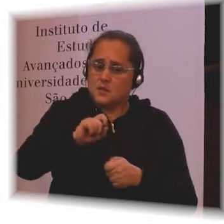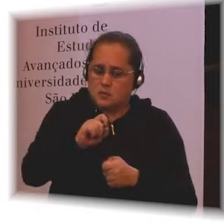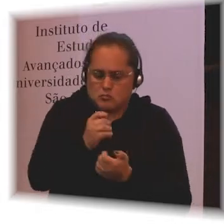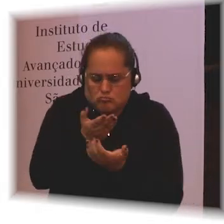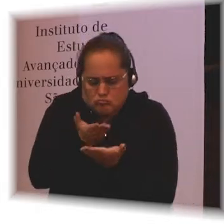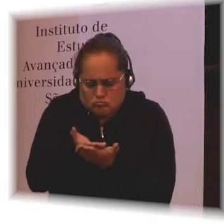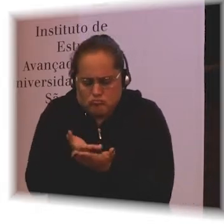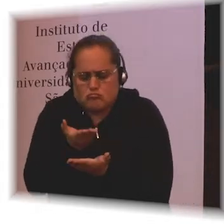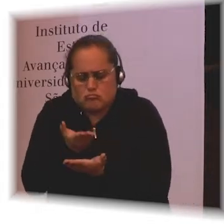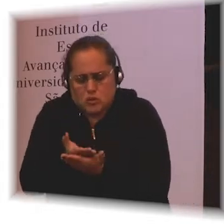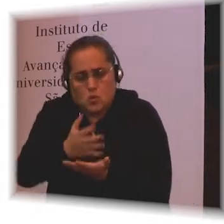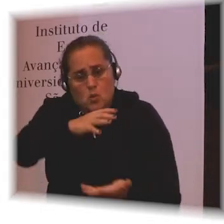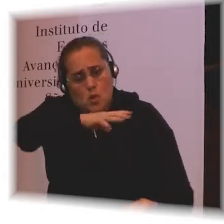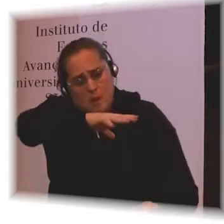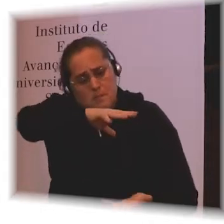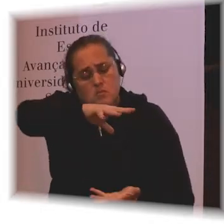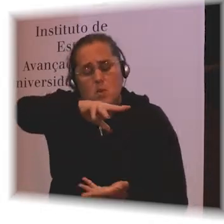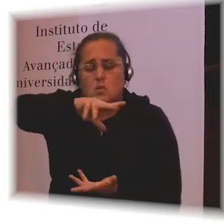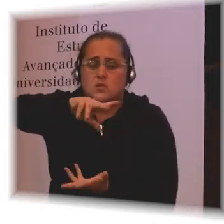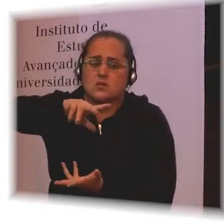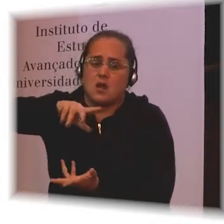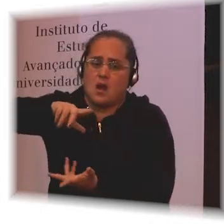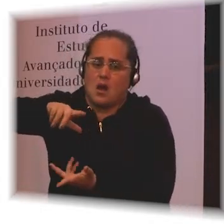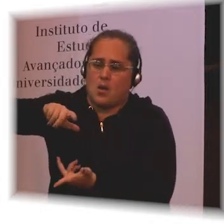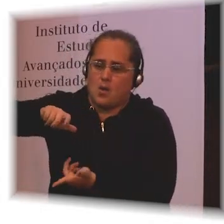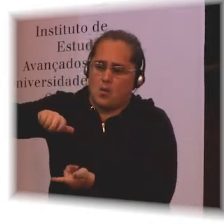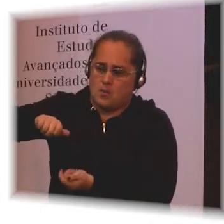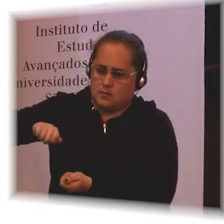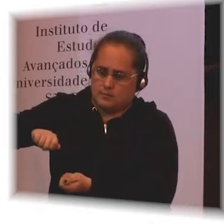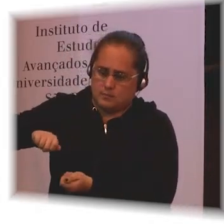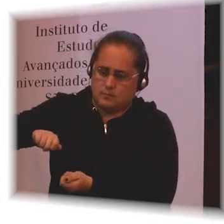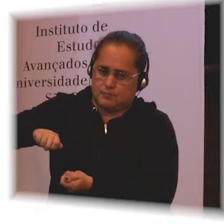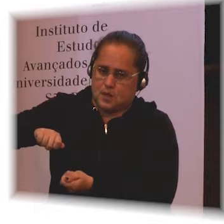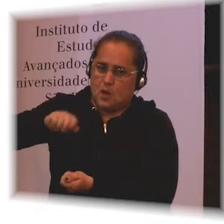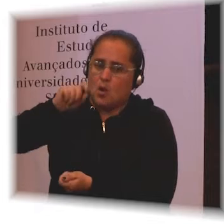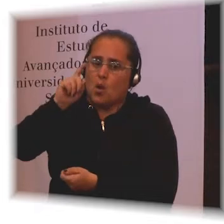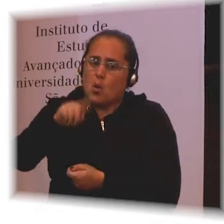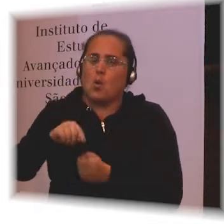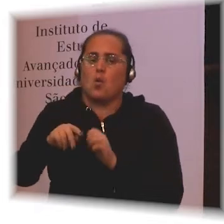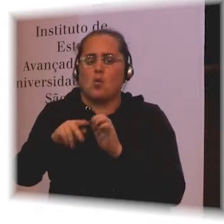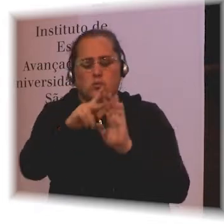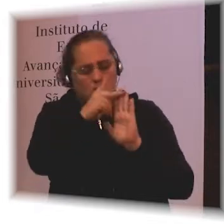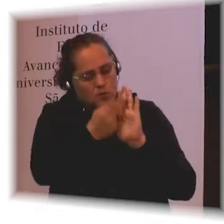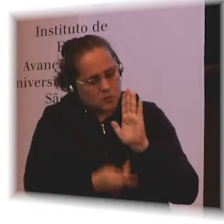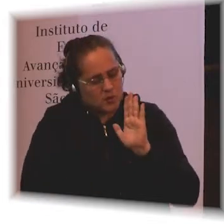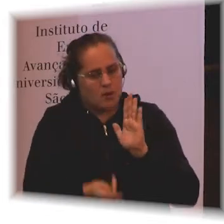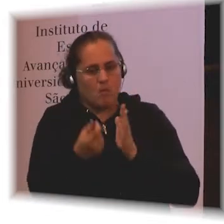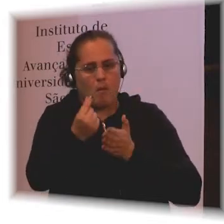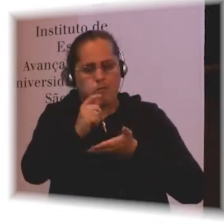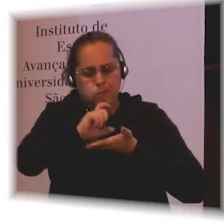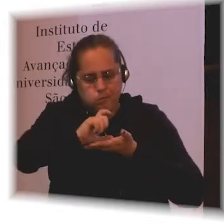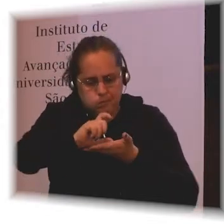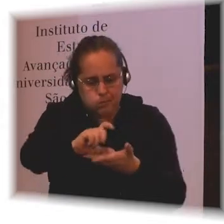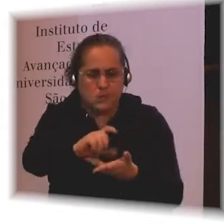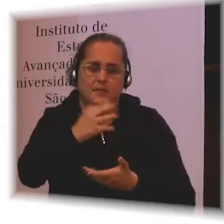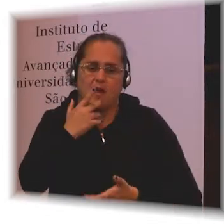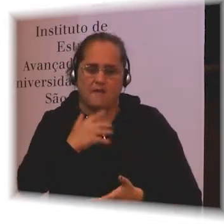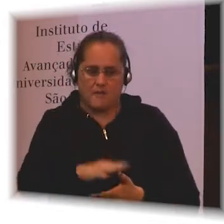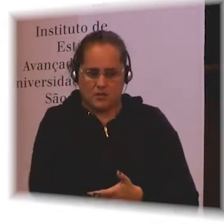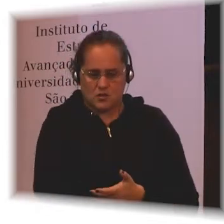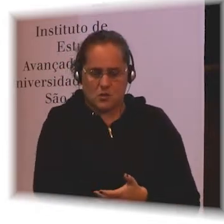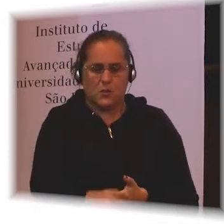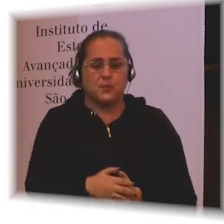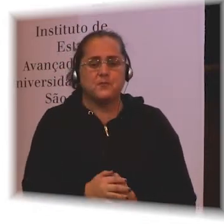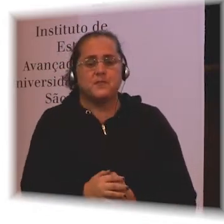is one of these children's sponsorship programs. They have a million children who are being sponsored. And each year they collect